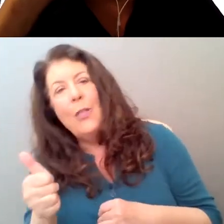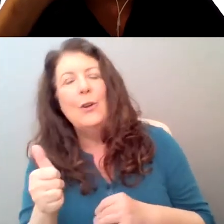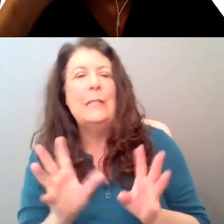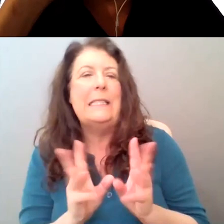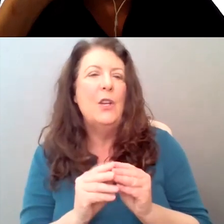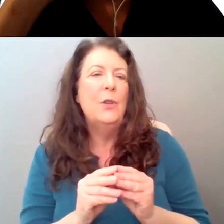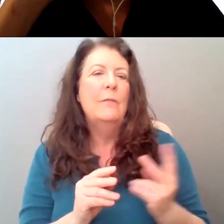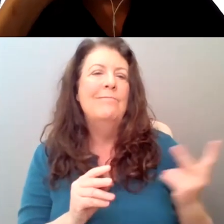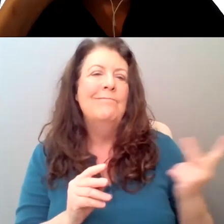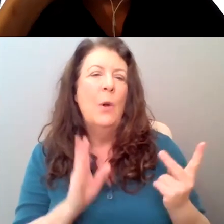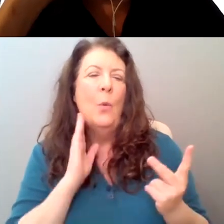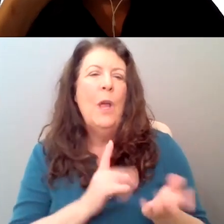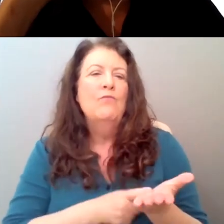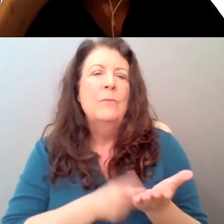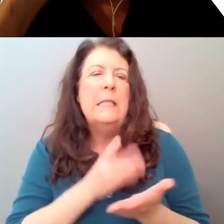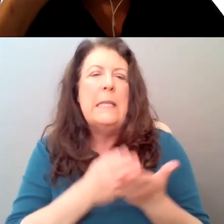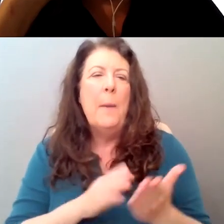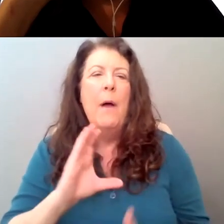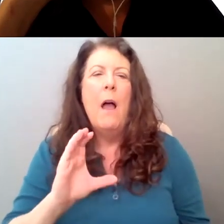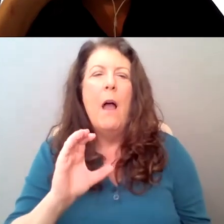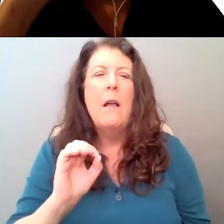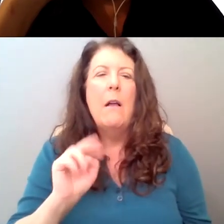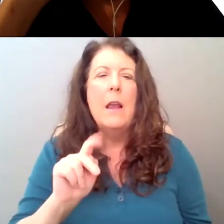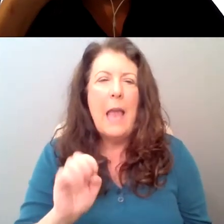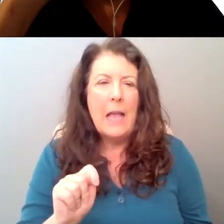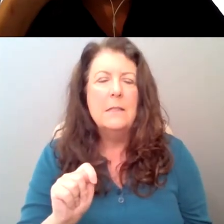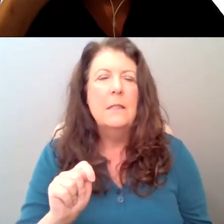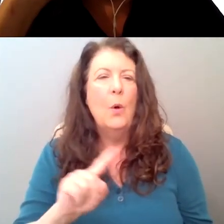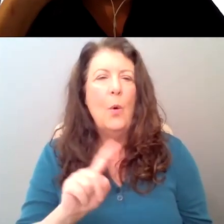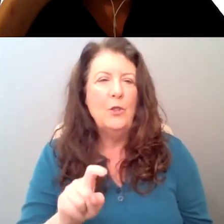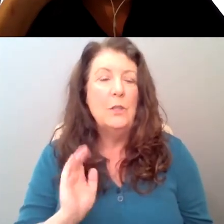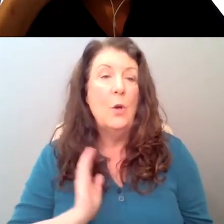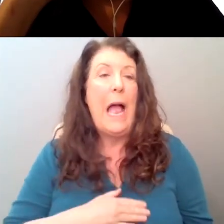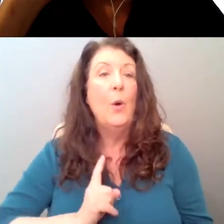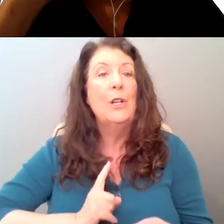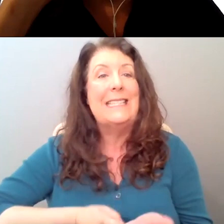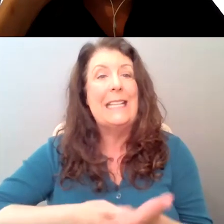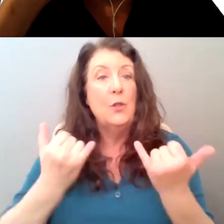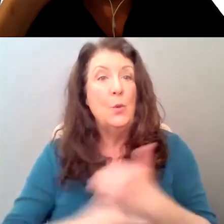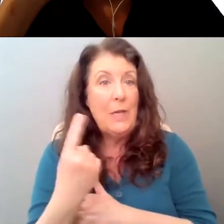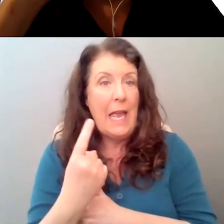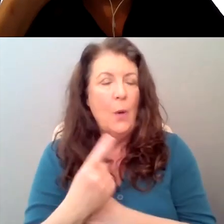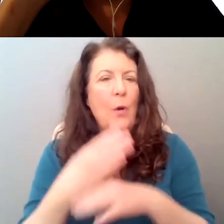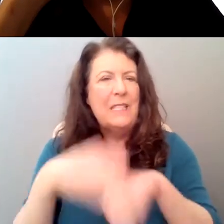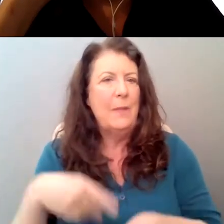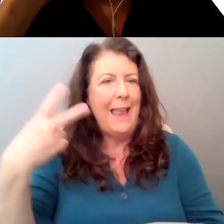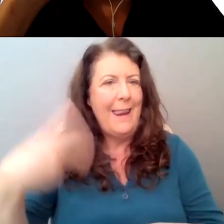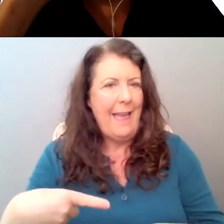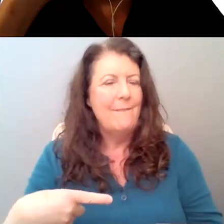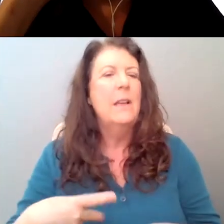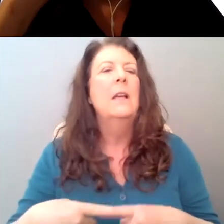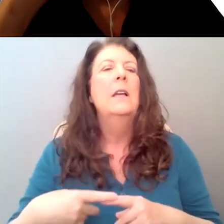with some contextual questions. And our talk on Split the Lark is going to be split in half. For the second half here, we're going to move